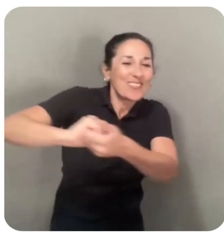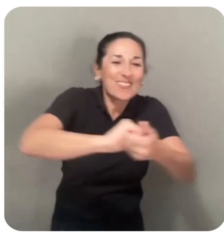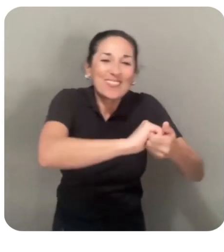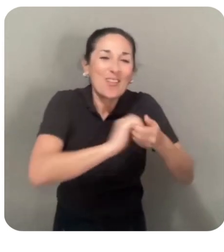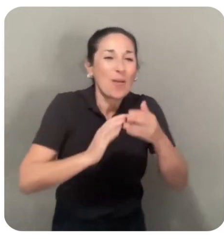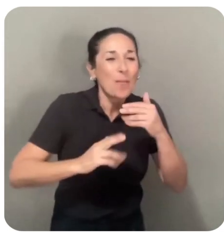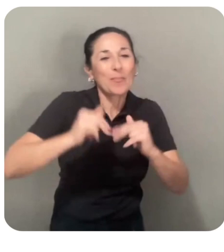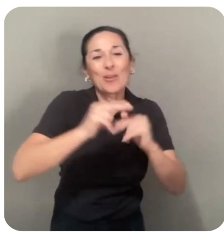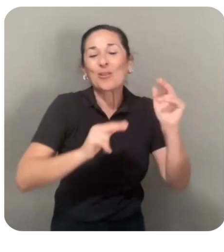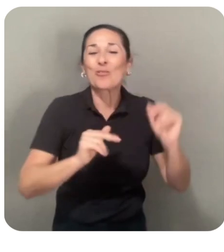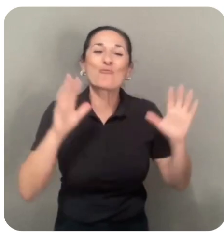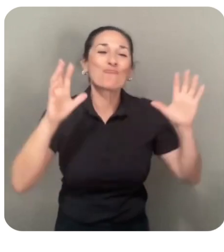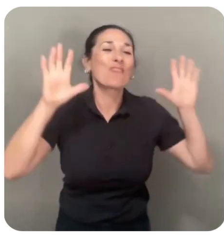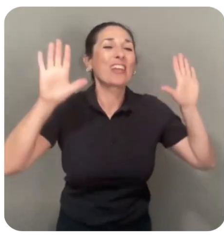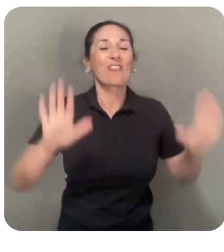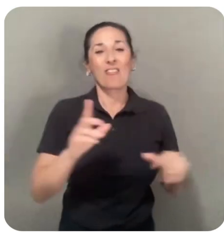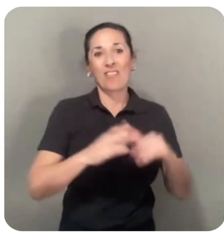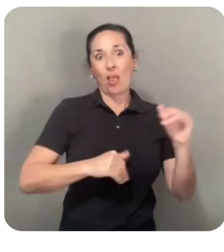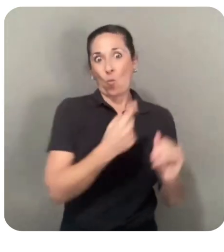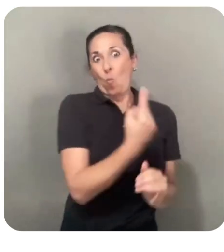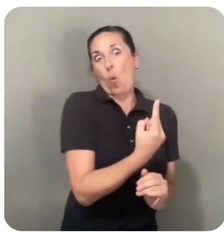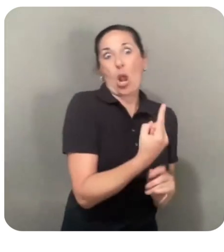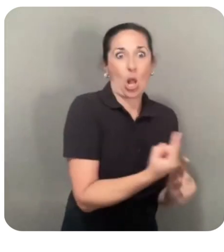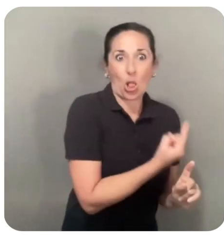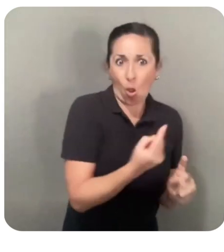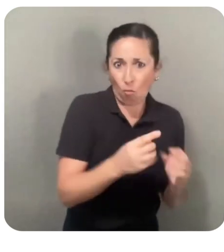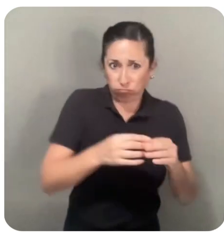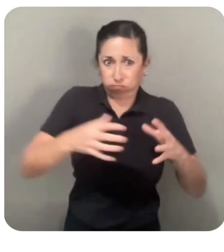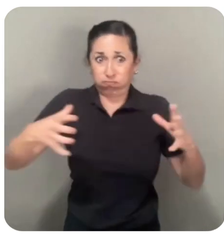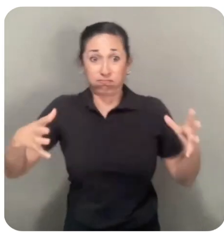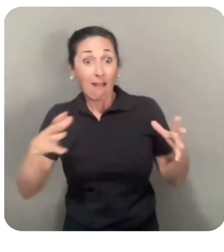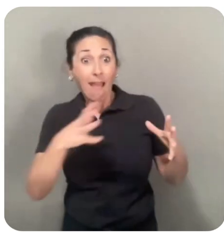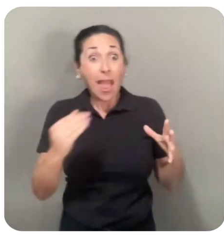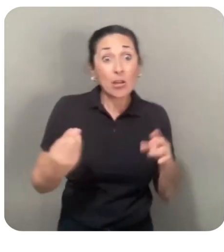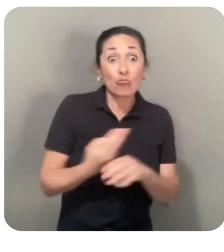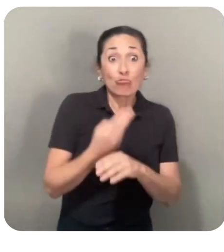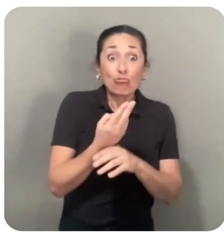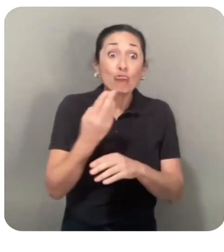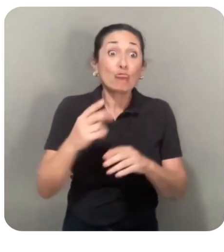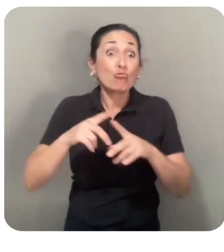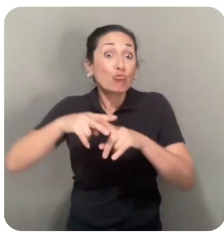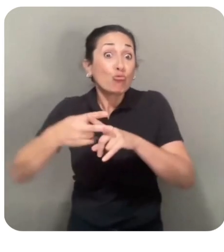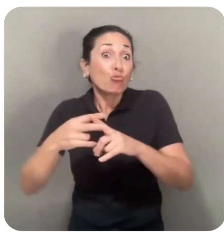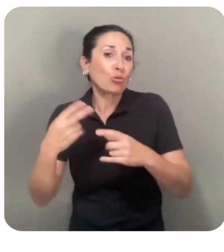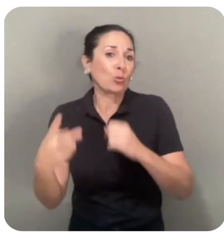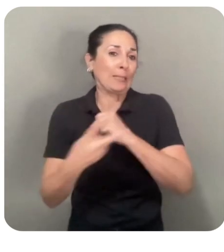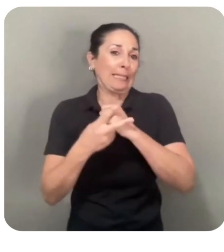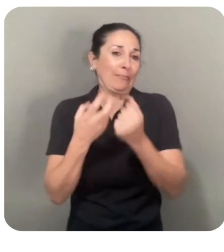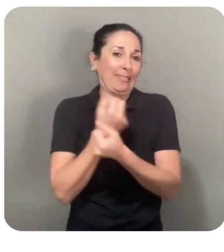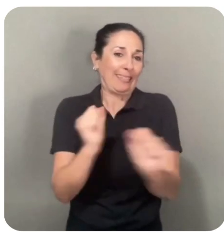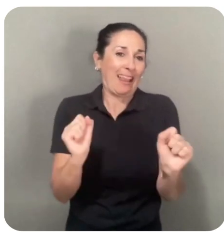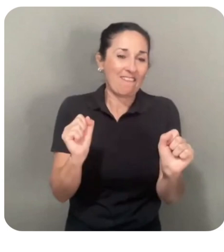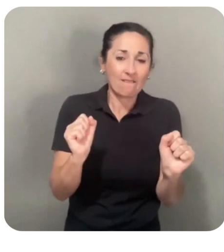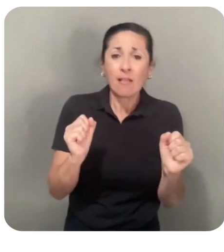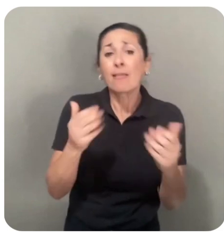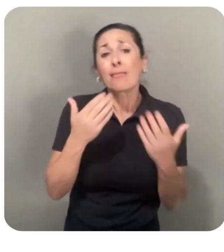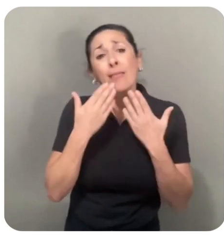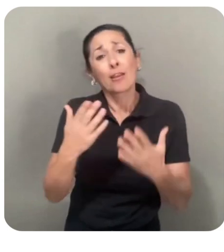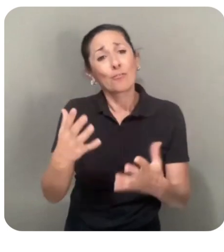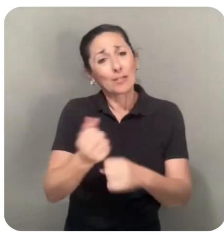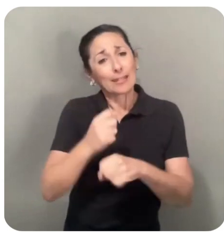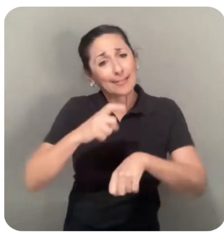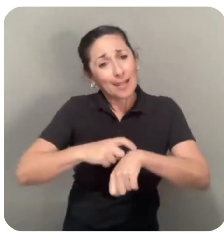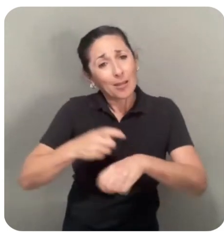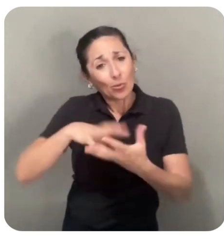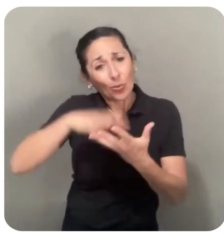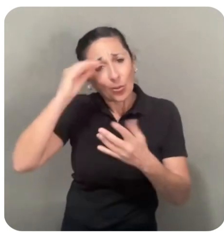something greater than just one LAMA can produce, and also leverages tools to keep the herd safe. Thank you for taking the time to learn about